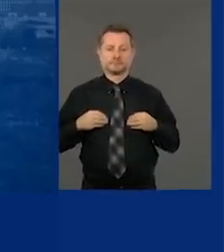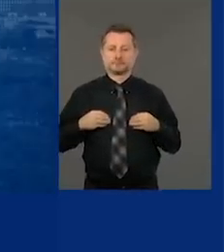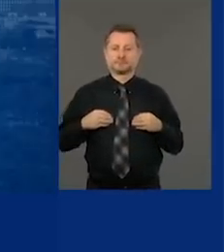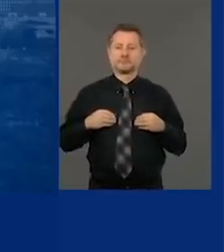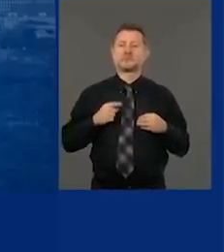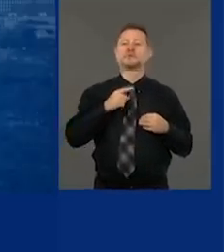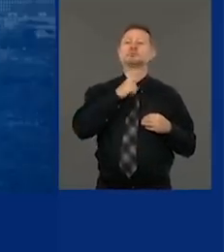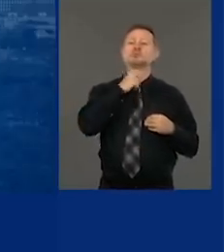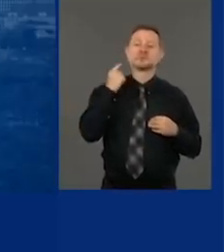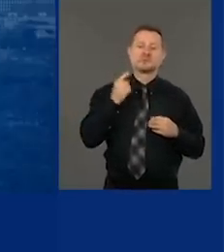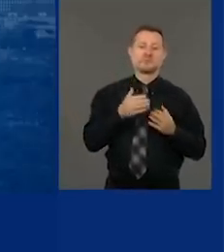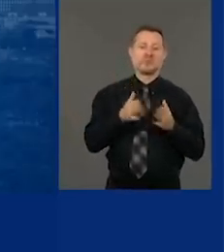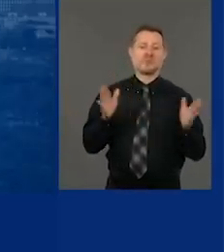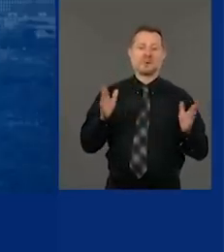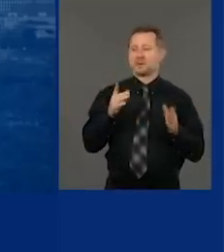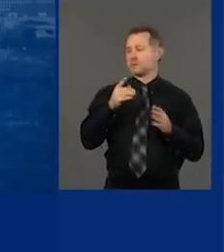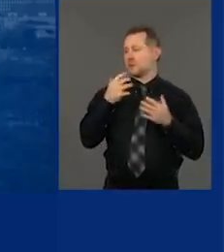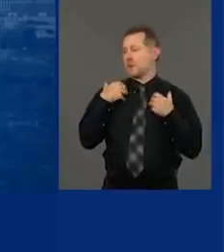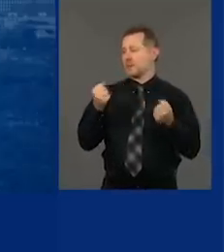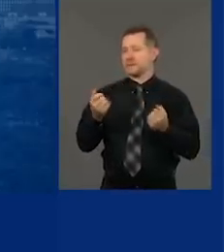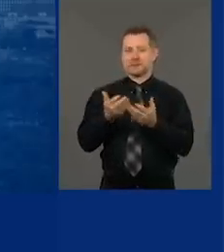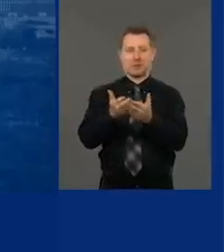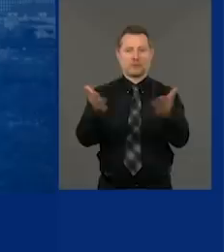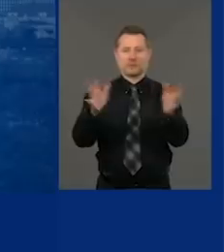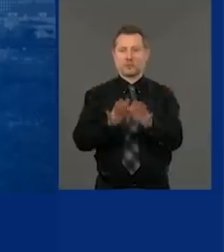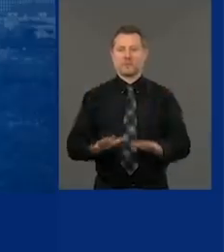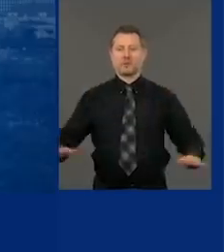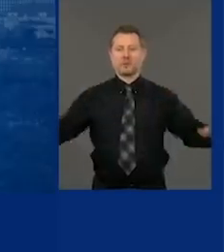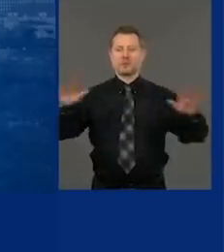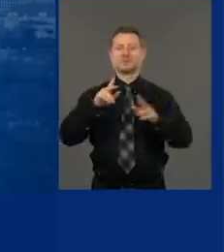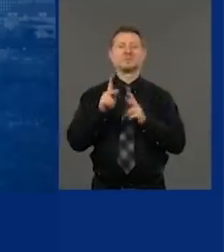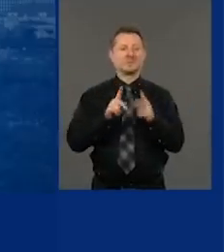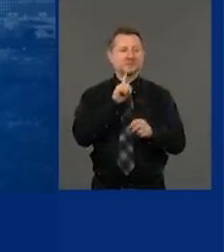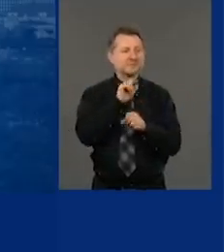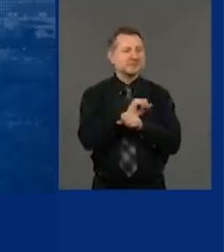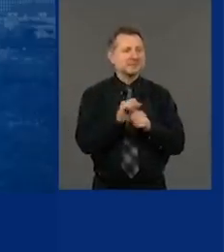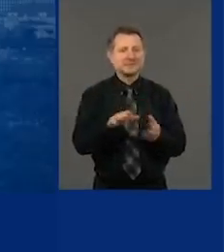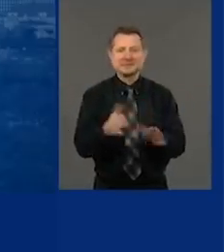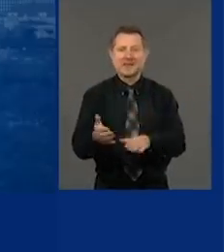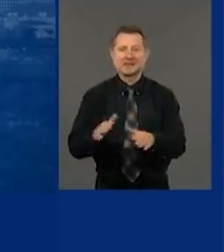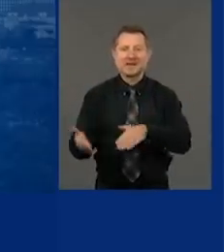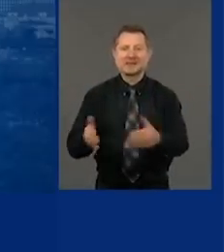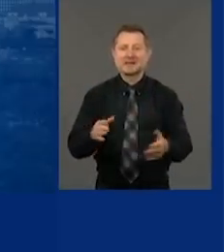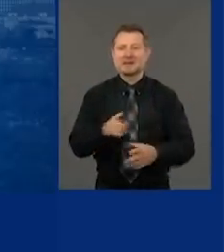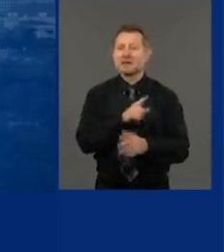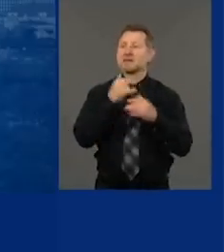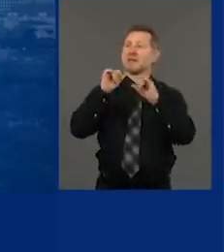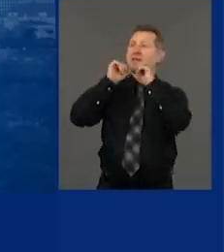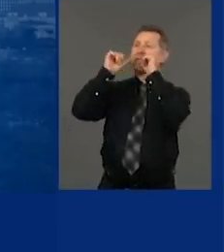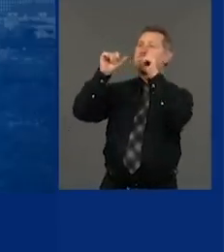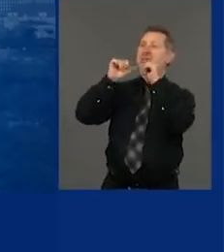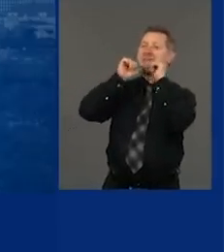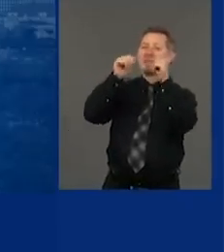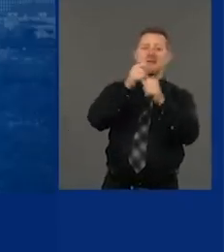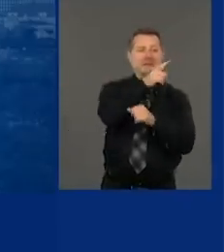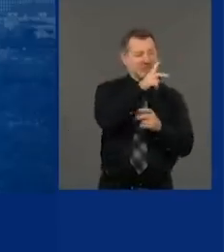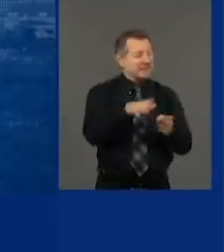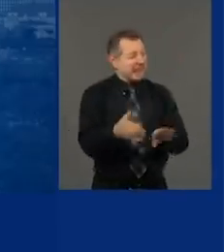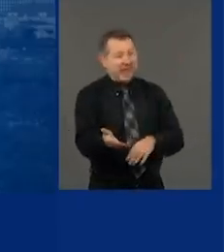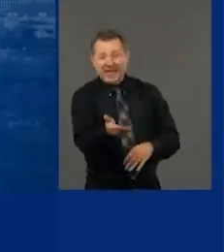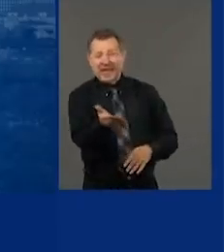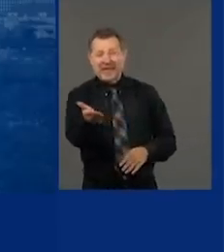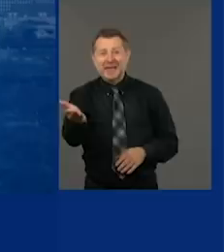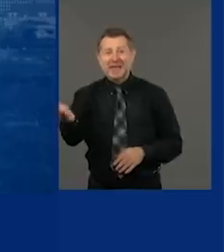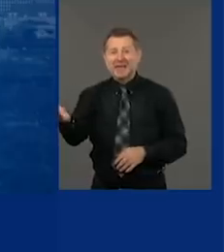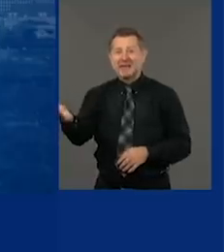health and you're losing lives by your denial and your political agenda.